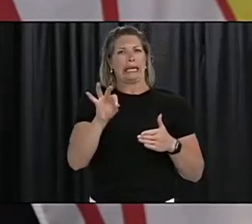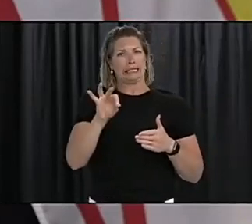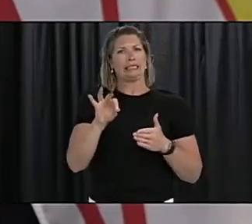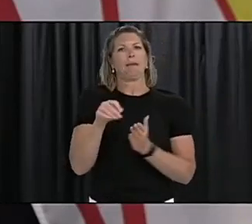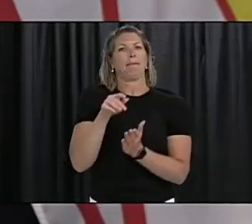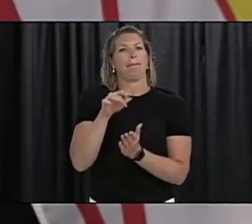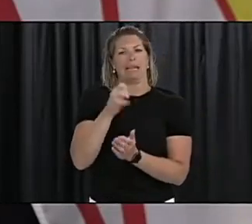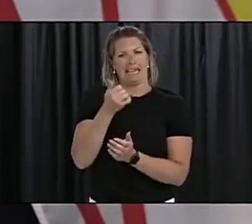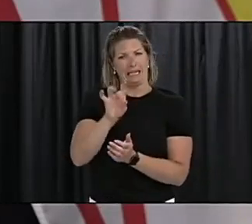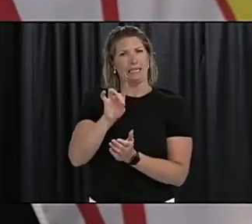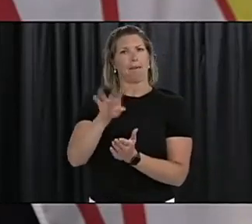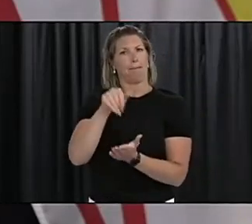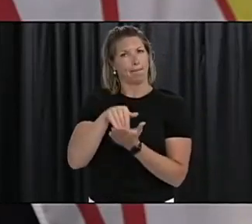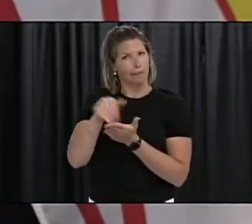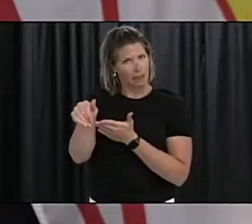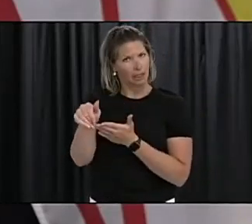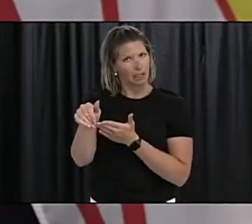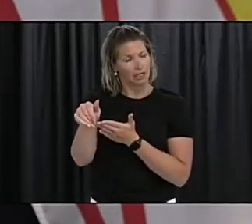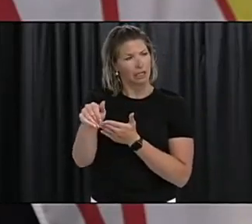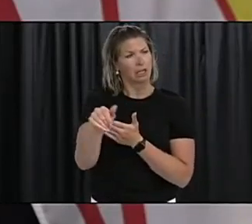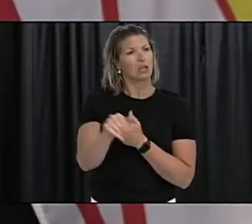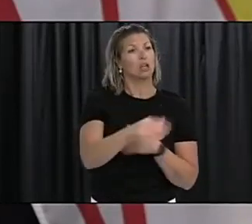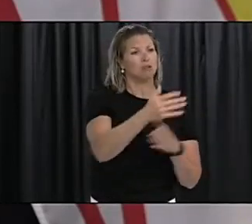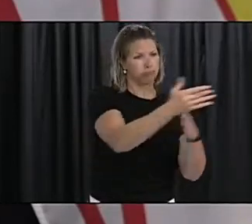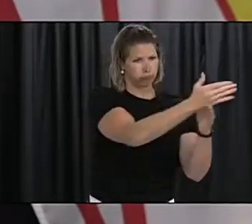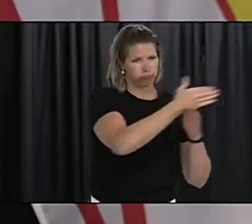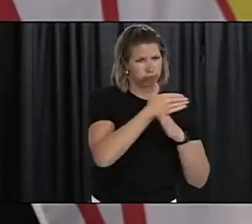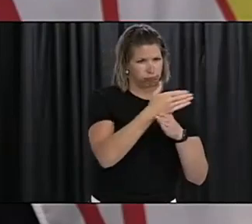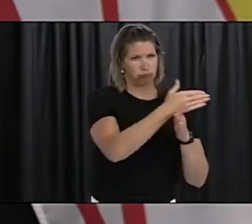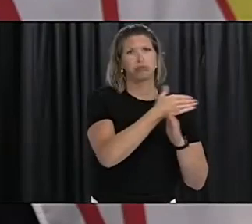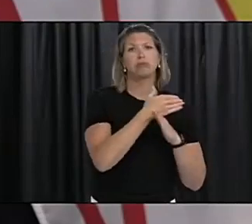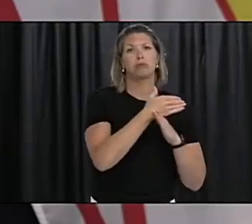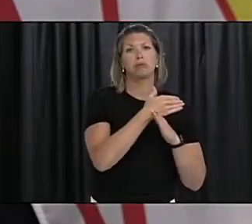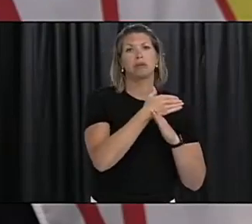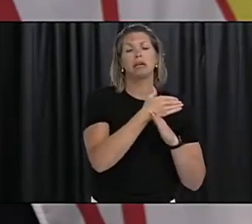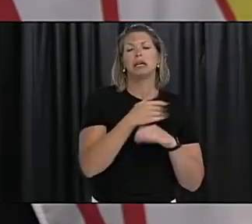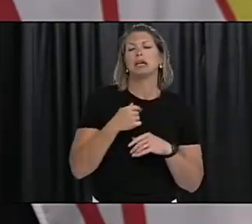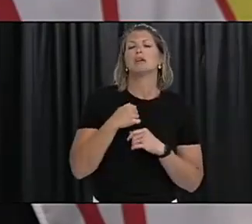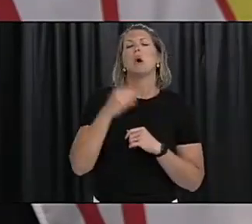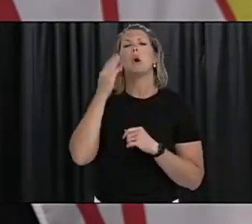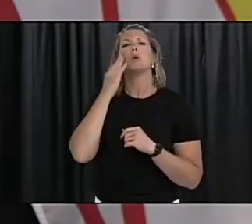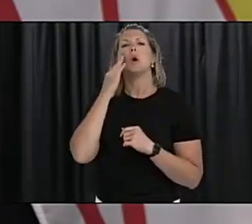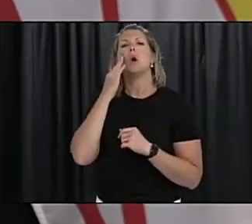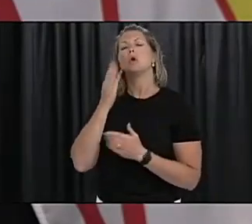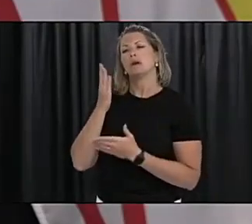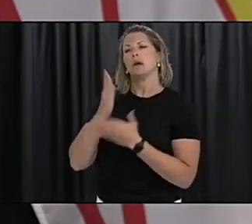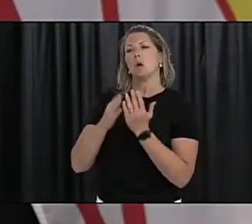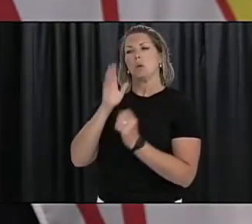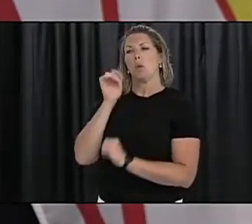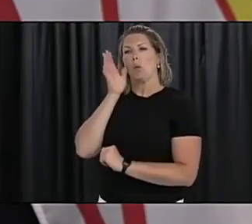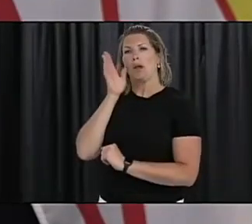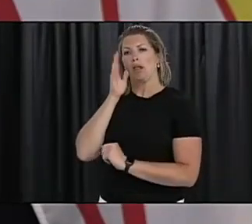its fair share, at least $146 million on a per capita basis, but even that will be increased with further funding